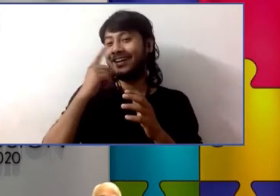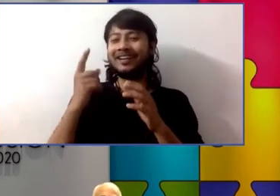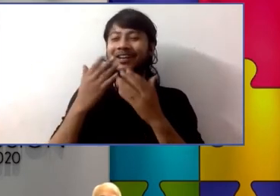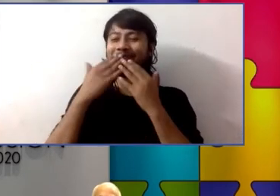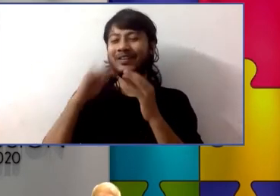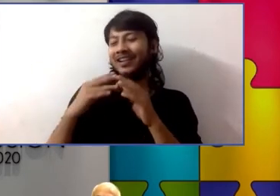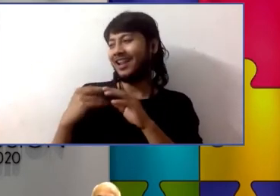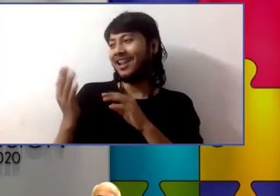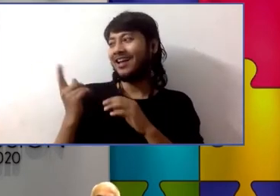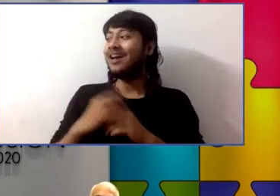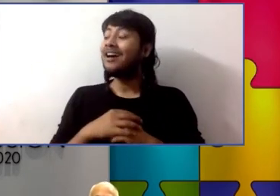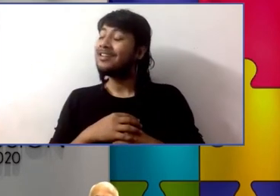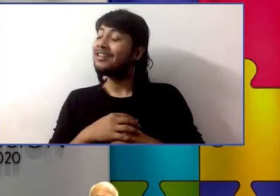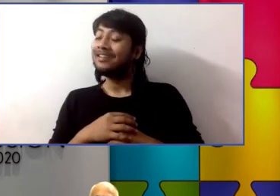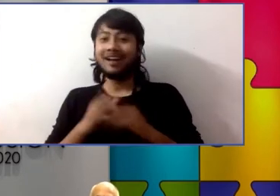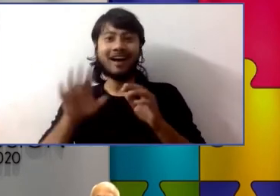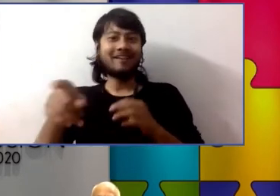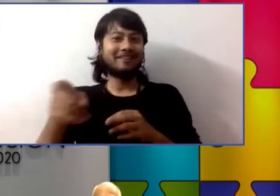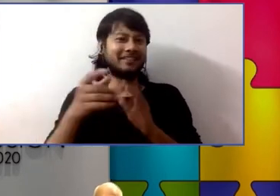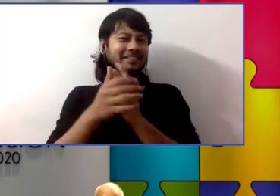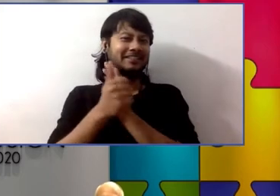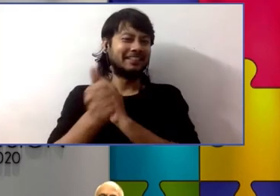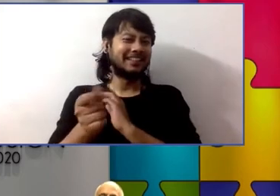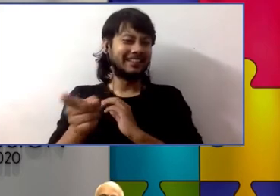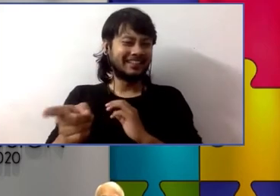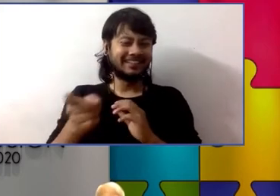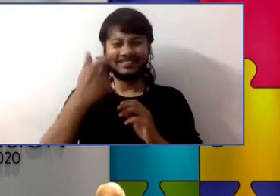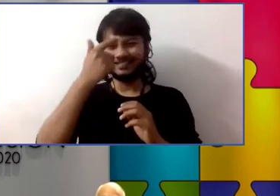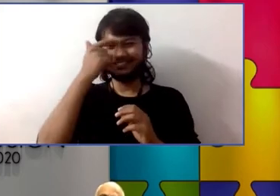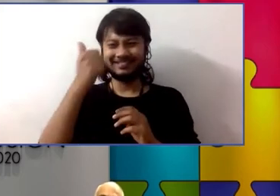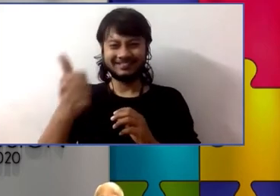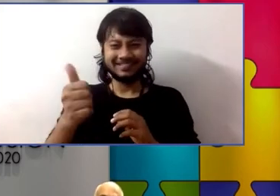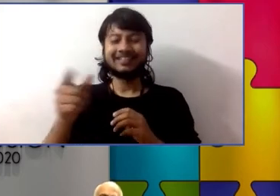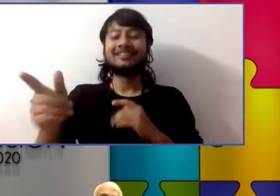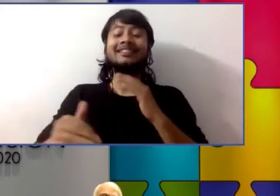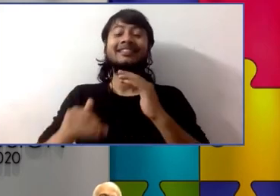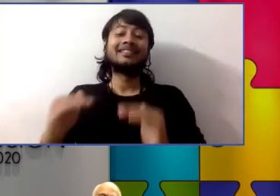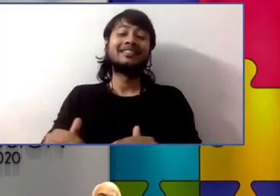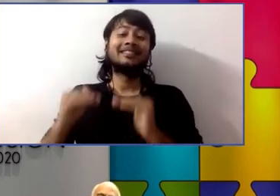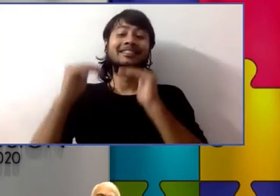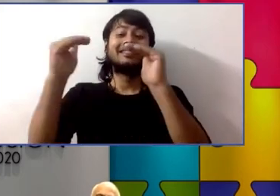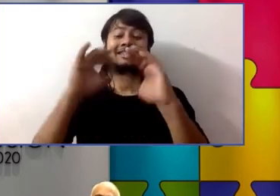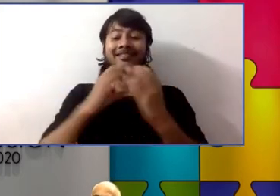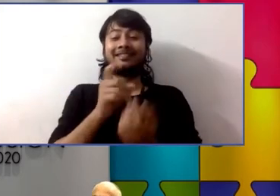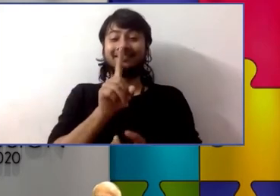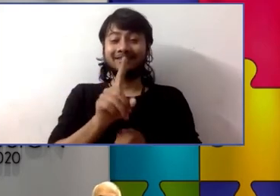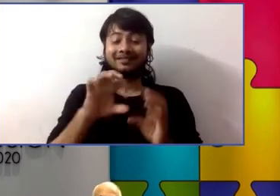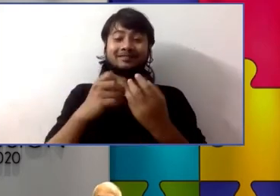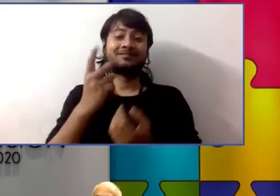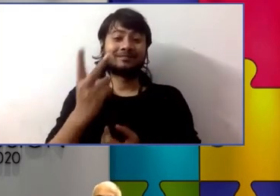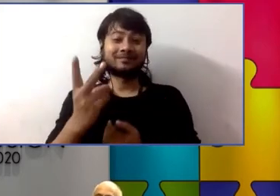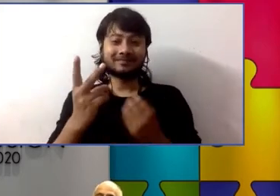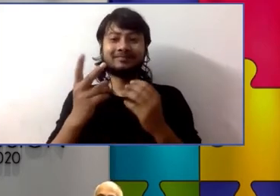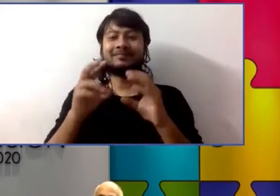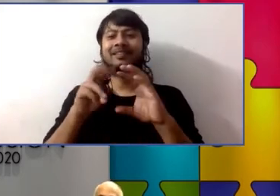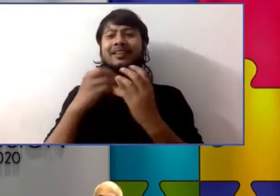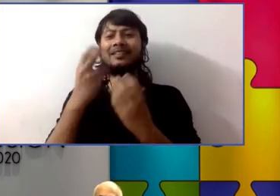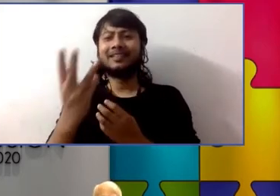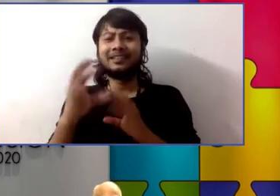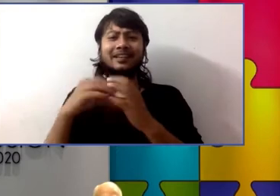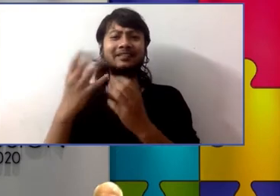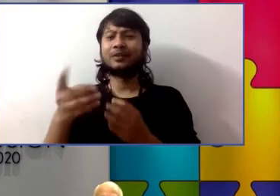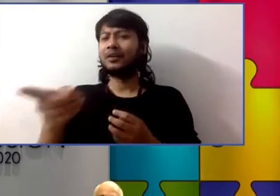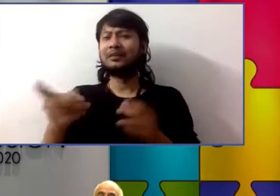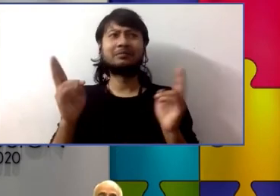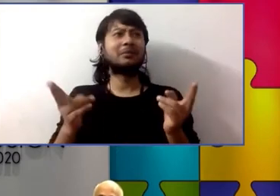as he got older and he went into elementary school first grade second grade um he felt like he belonged with his friends he was